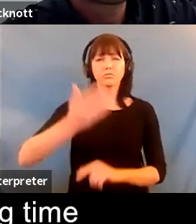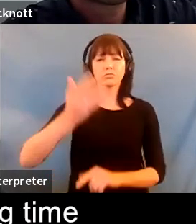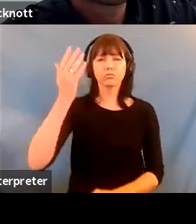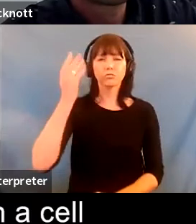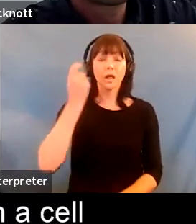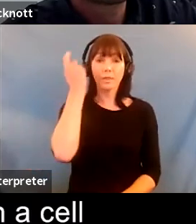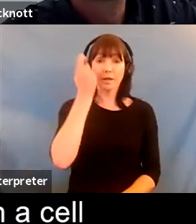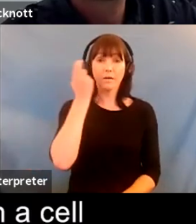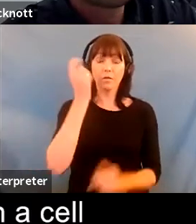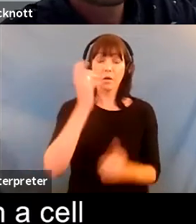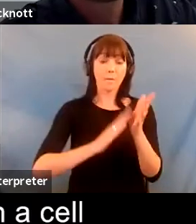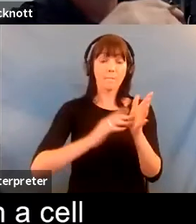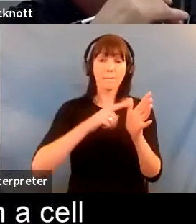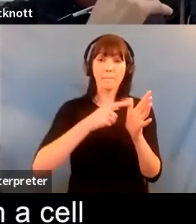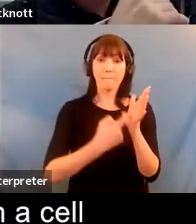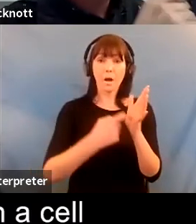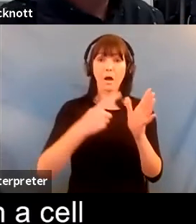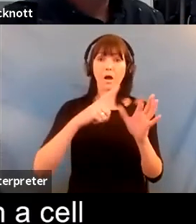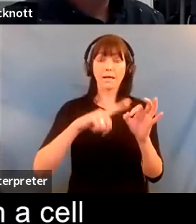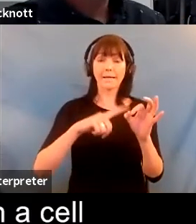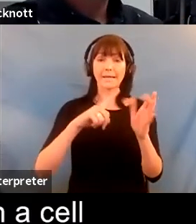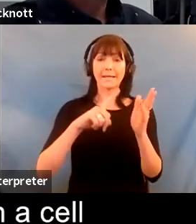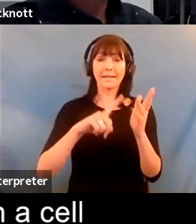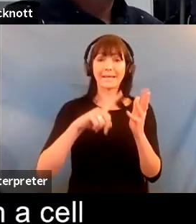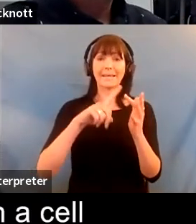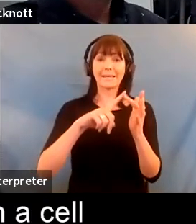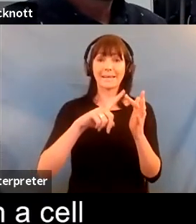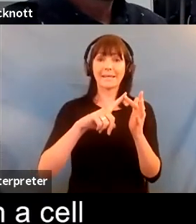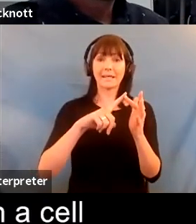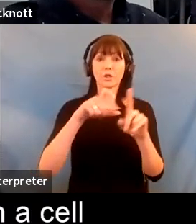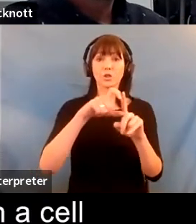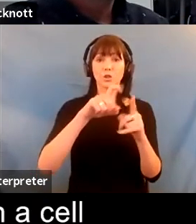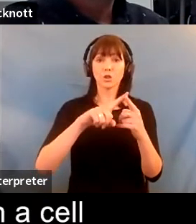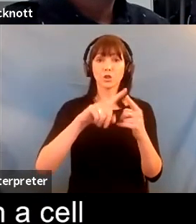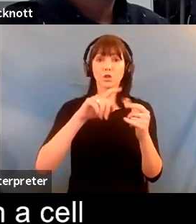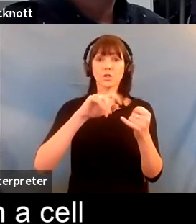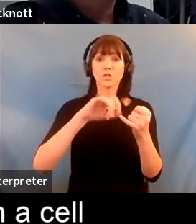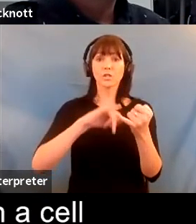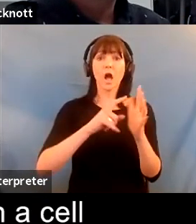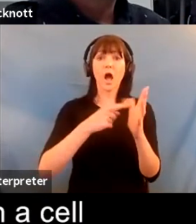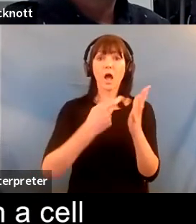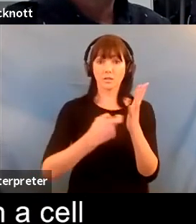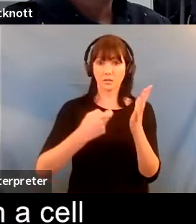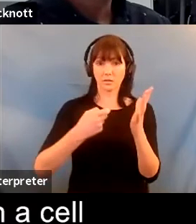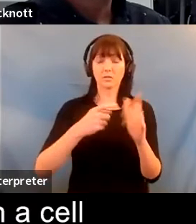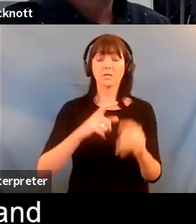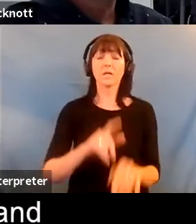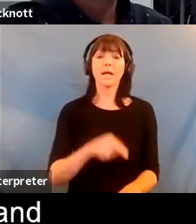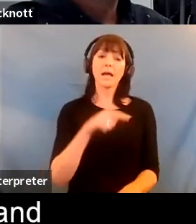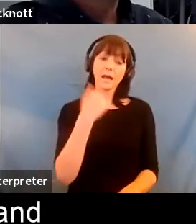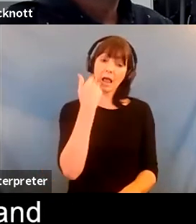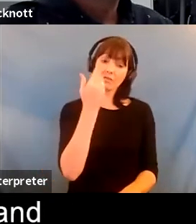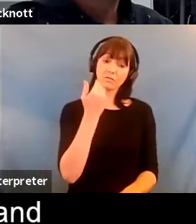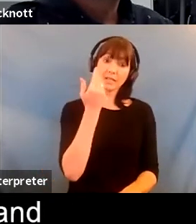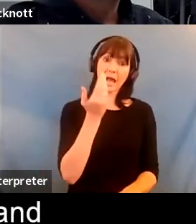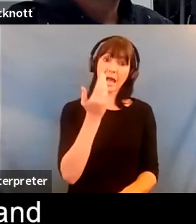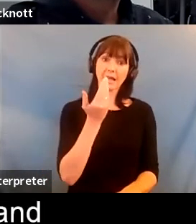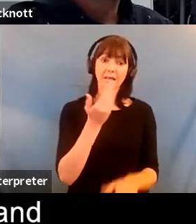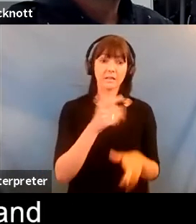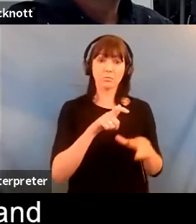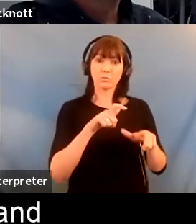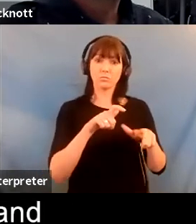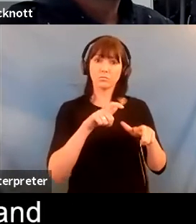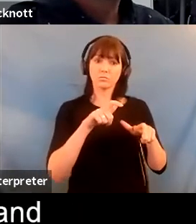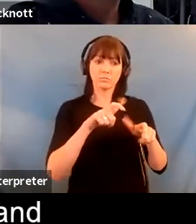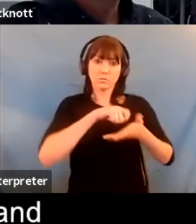marquis de sard and how he was sort of trapped in a cell and would every day write and every day those writings are taken